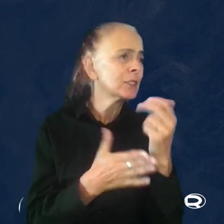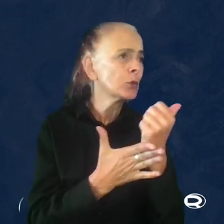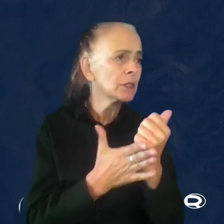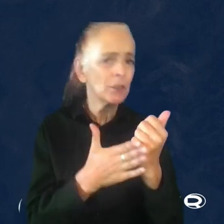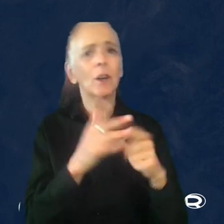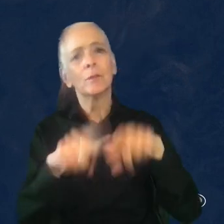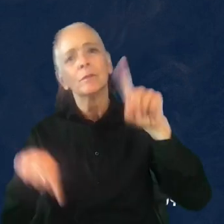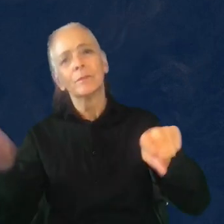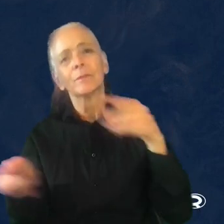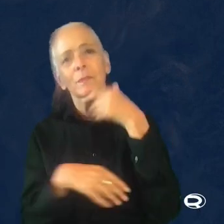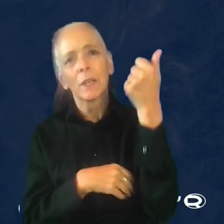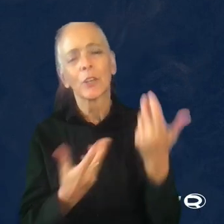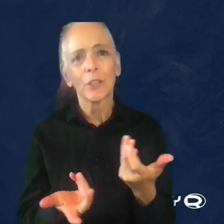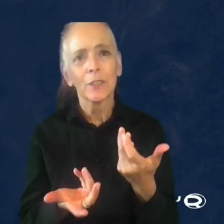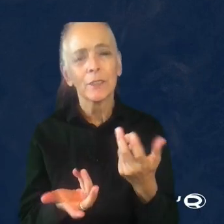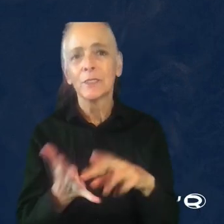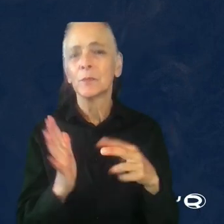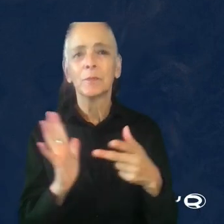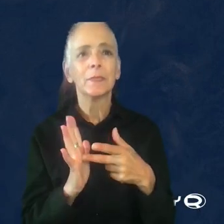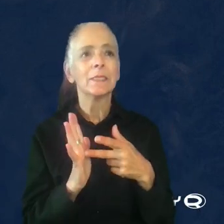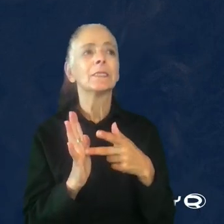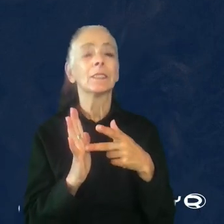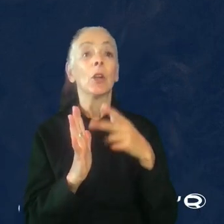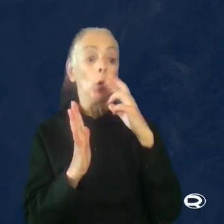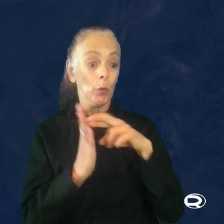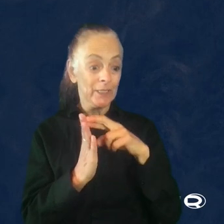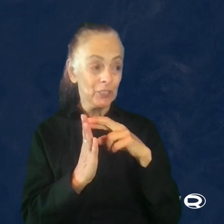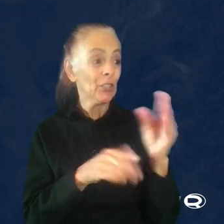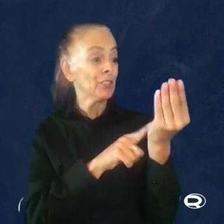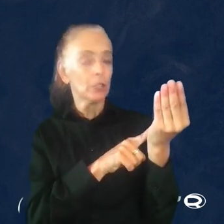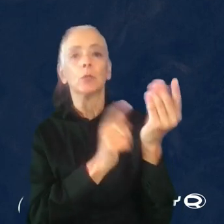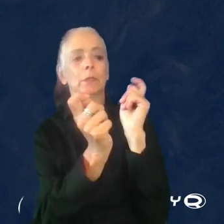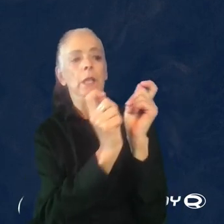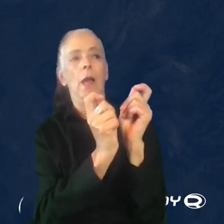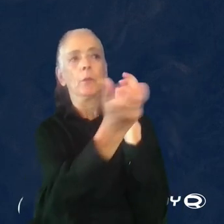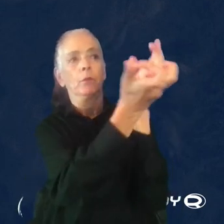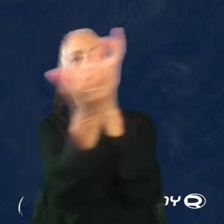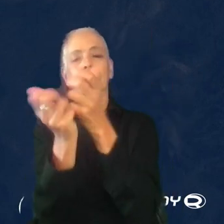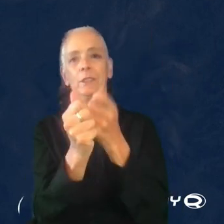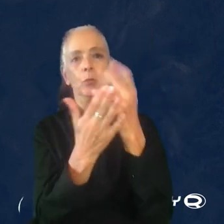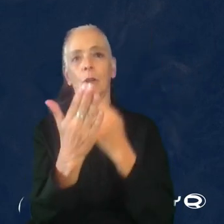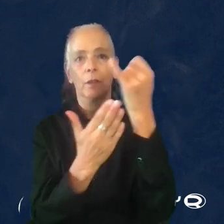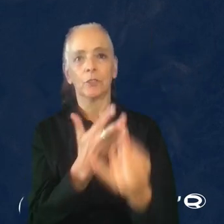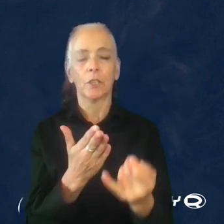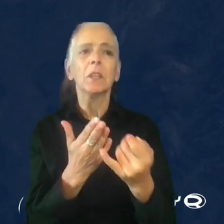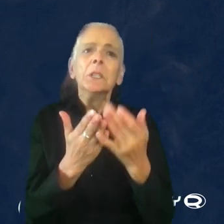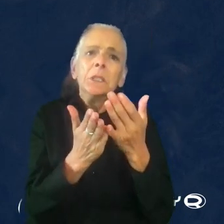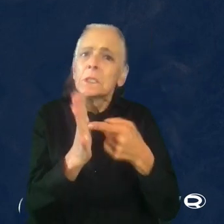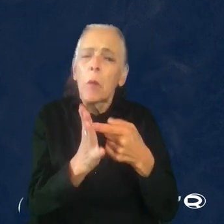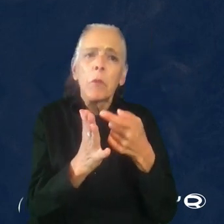to share it. And all of that means that research is adapted to fit each project and not always in big ways.